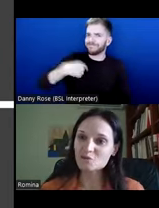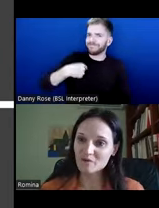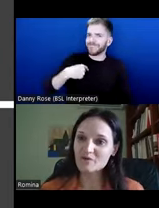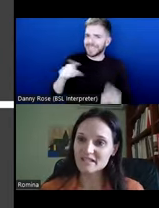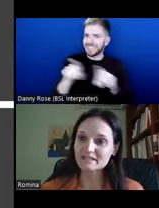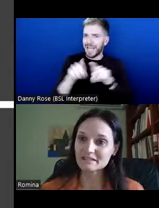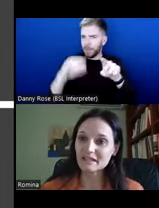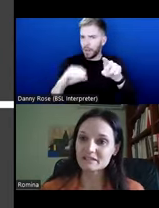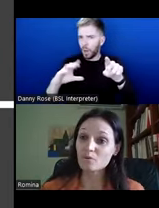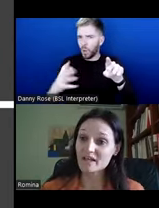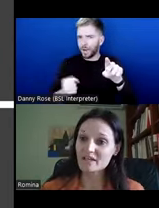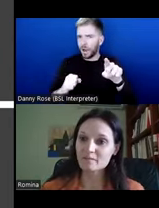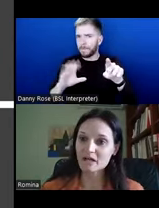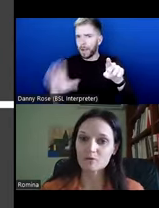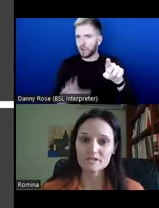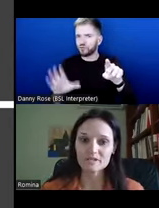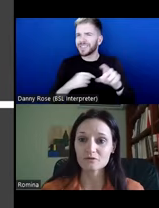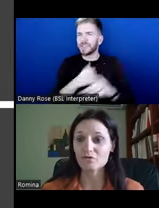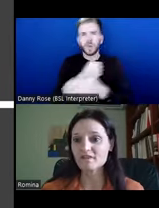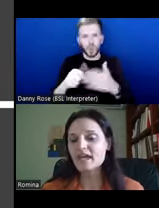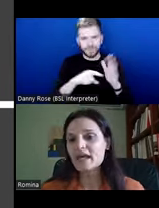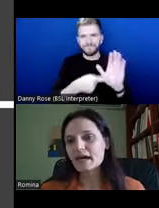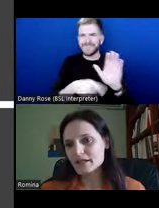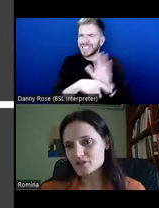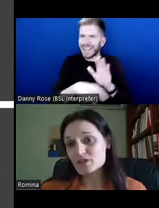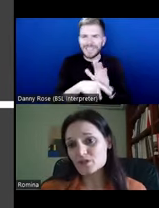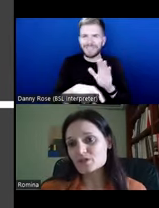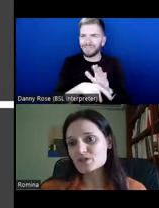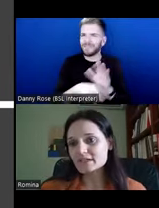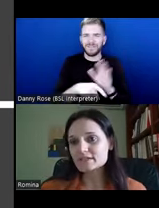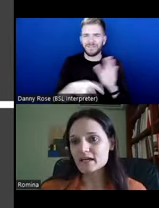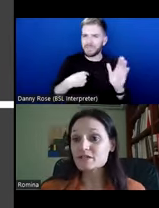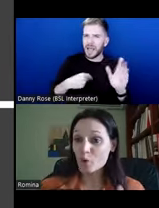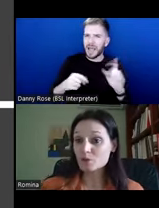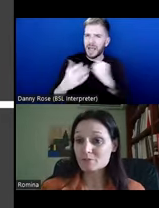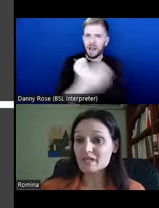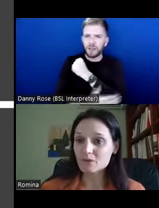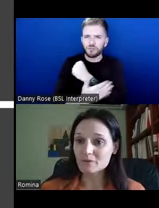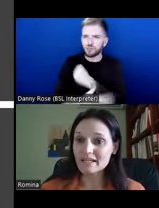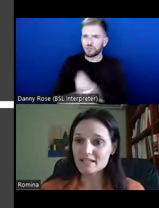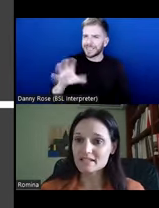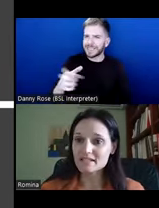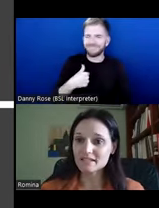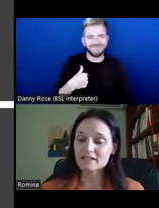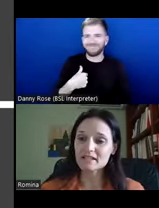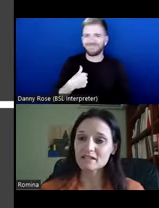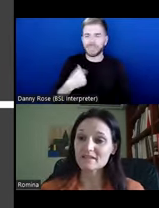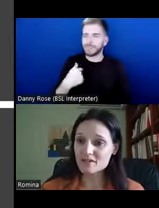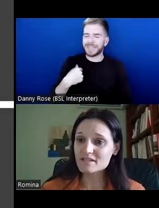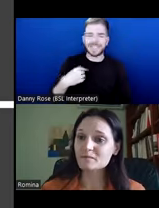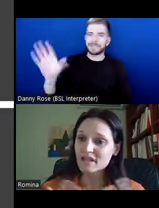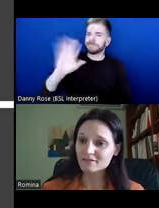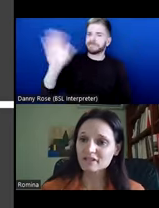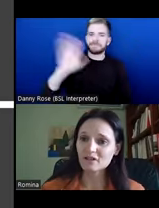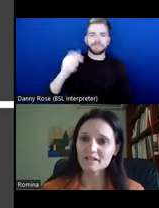tended to be represented in negative ways as backwards and so forth. And I just, it just, that, that spoke to me and I related to the, to the